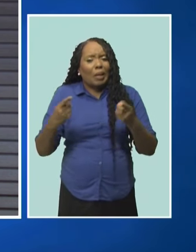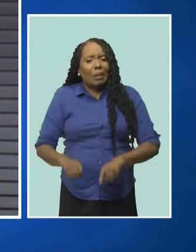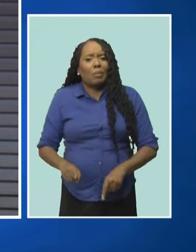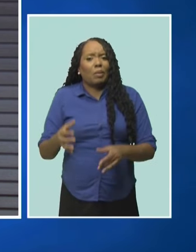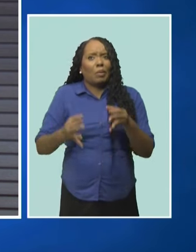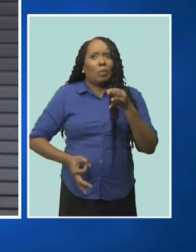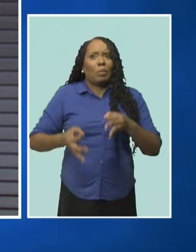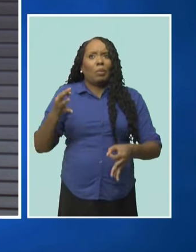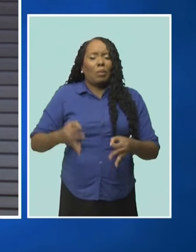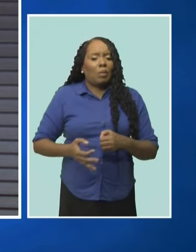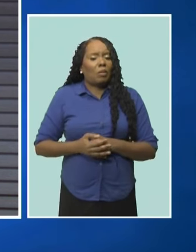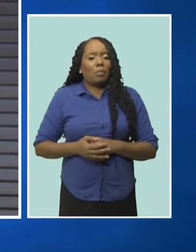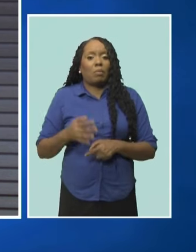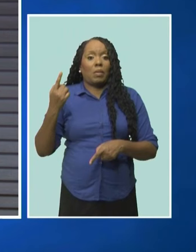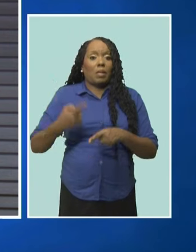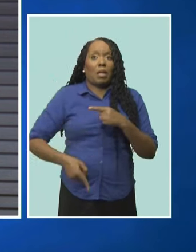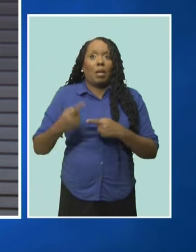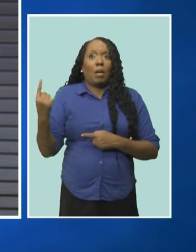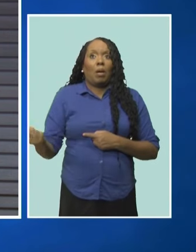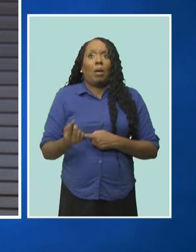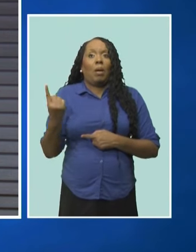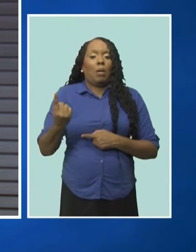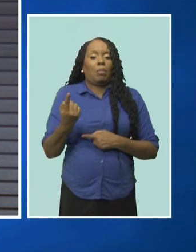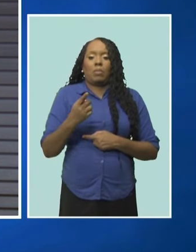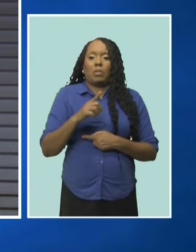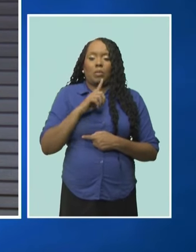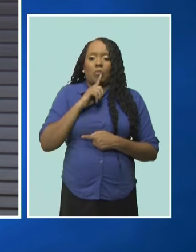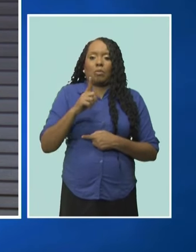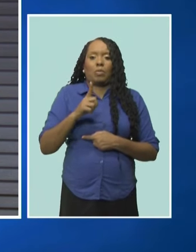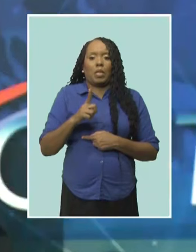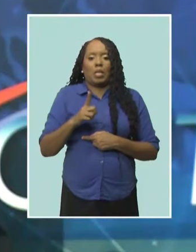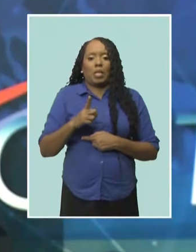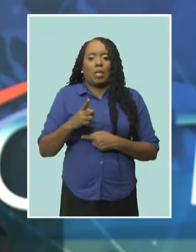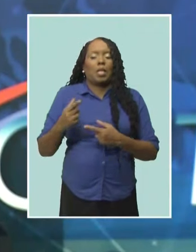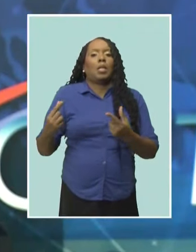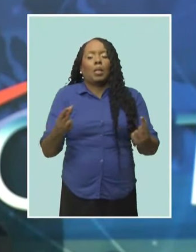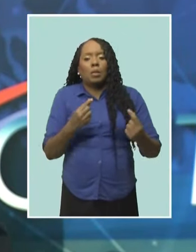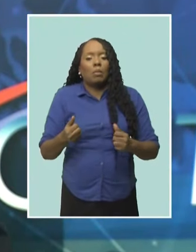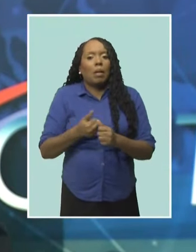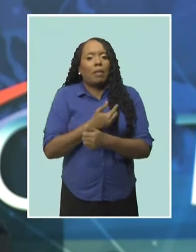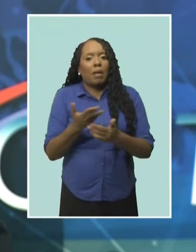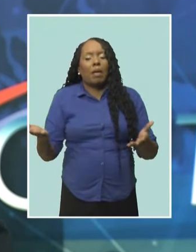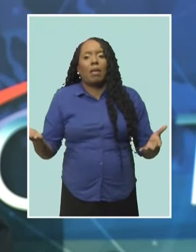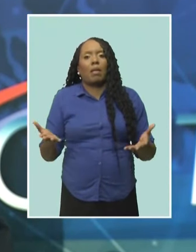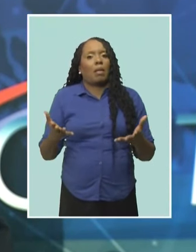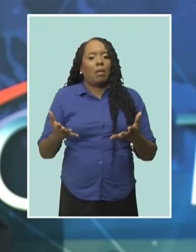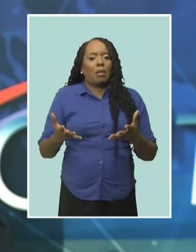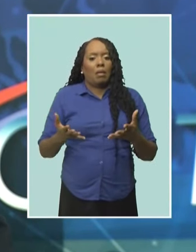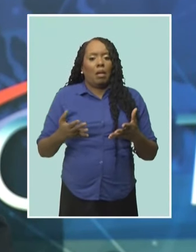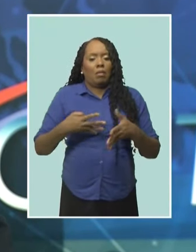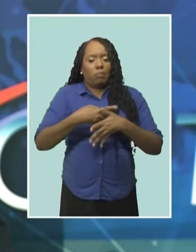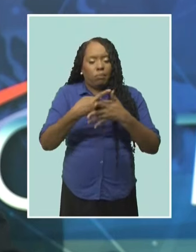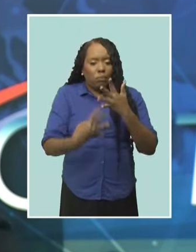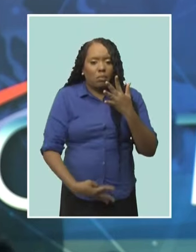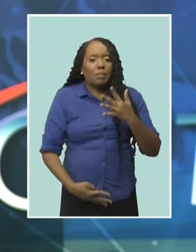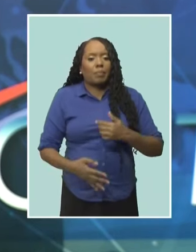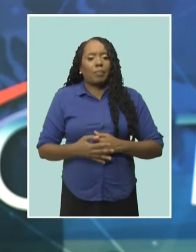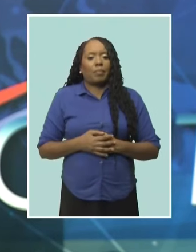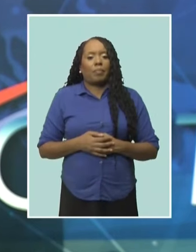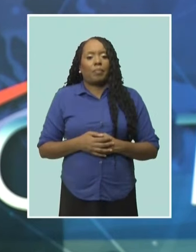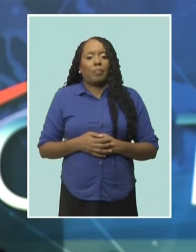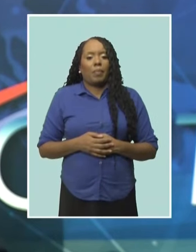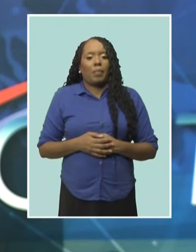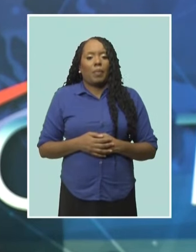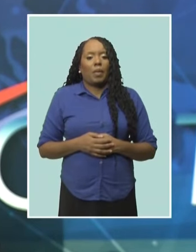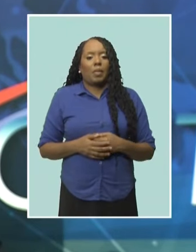of as palatable, in order to get the matters through the system. Sir Richard Cheltenham says the award has forced him to